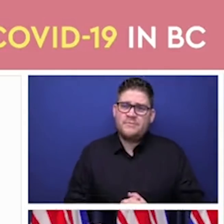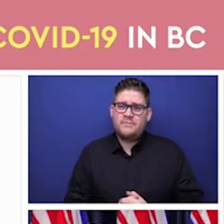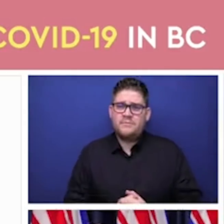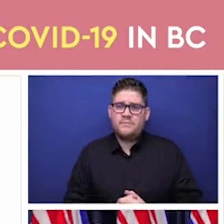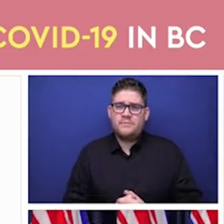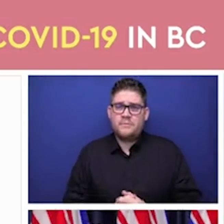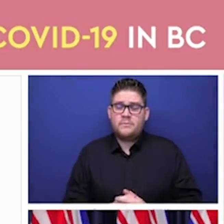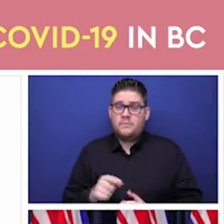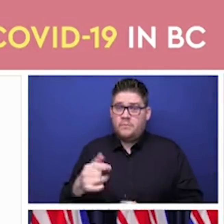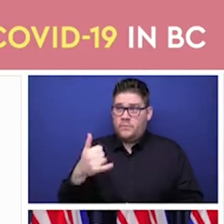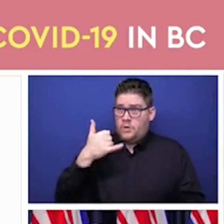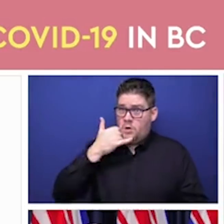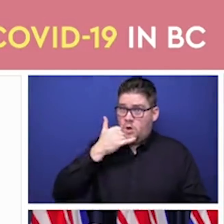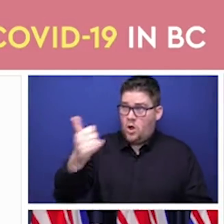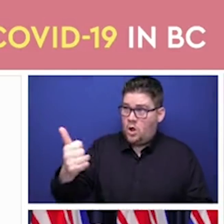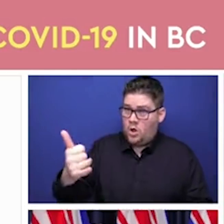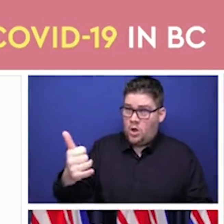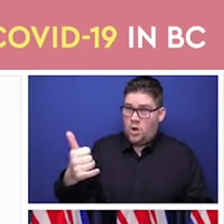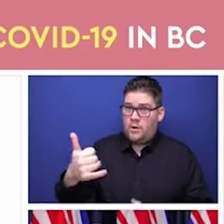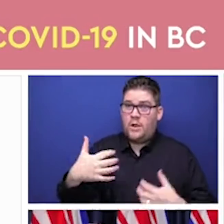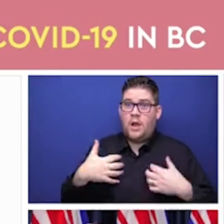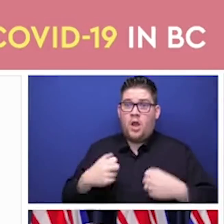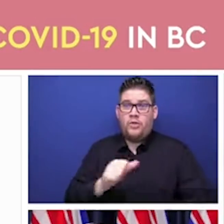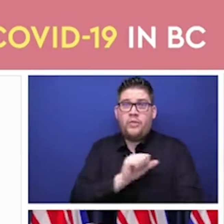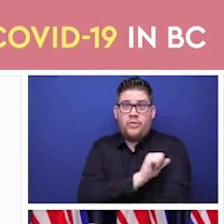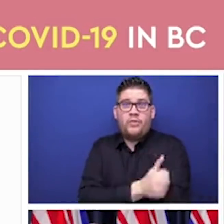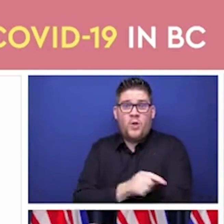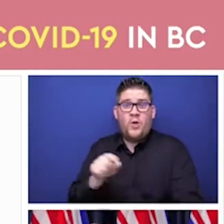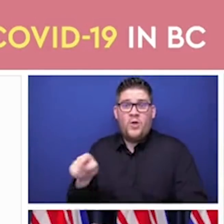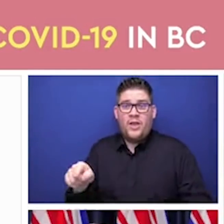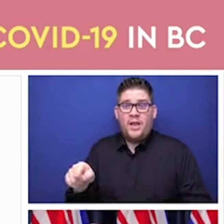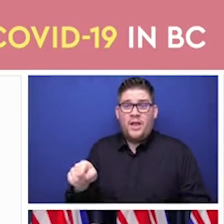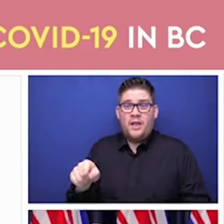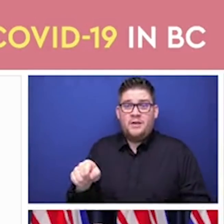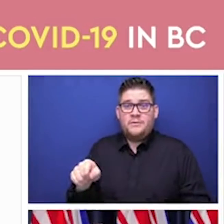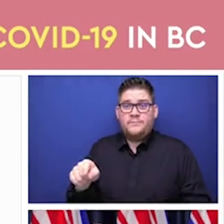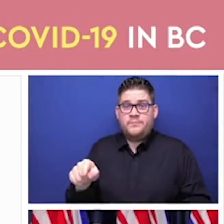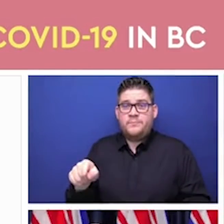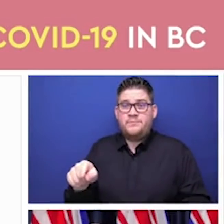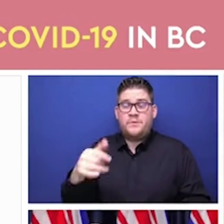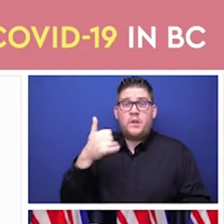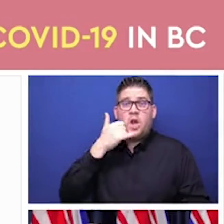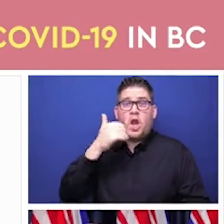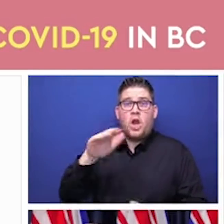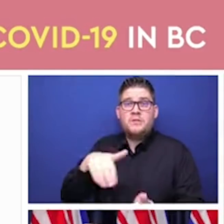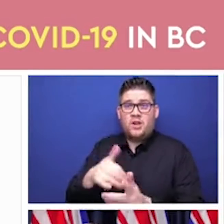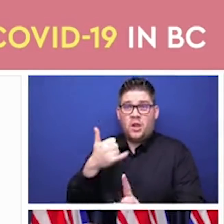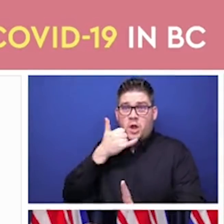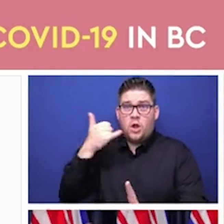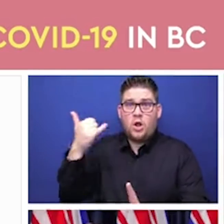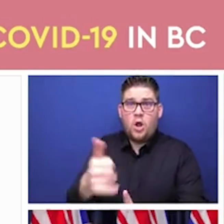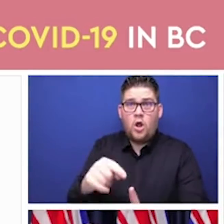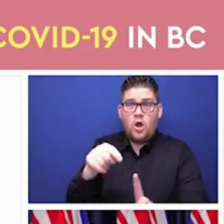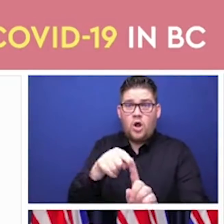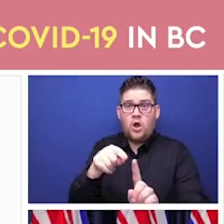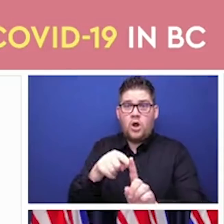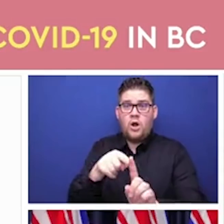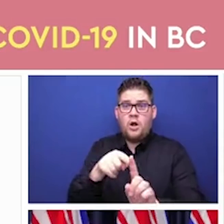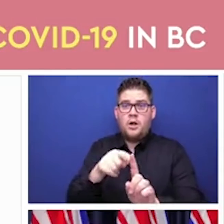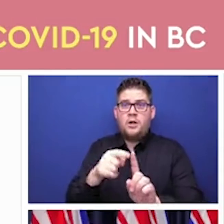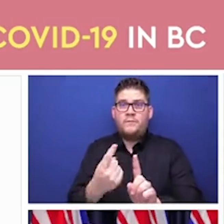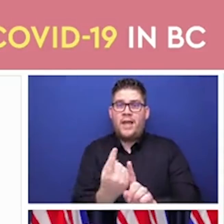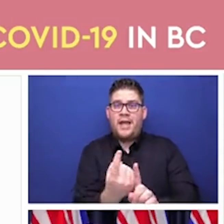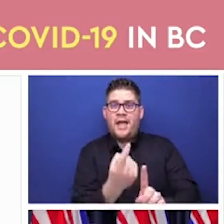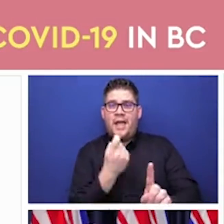information, your credit card, that will not happen. And if our seniors find themselves on a phone call where people are asking them that, they're on the wrong